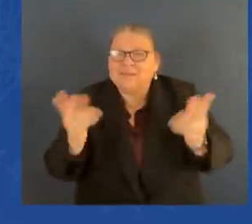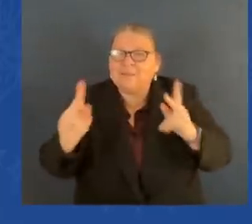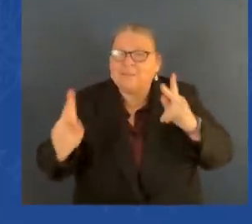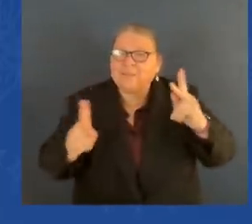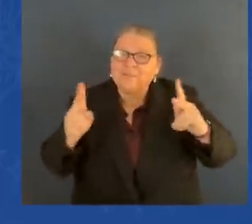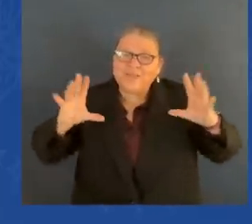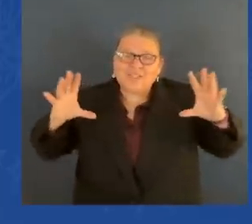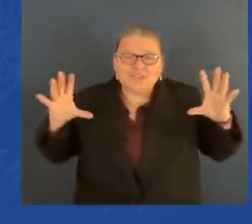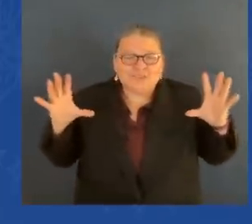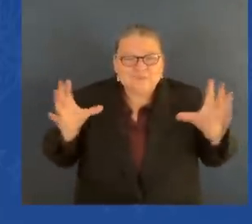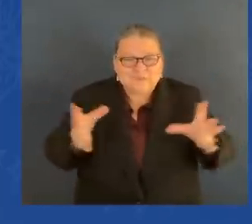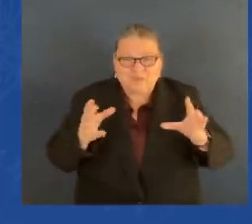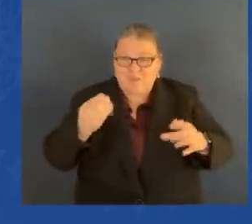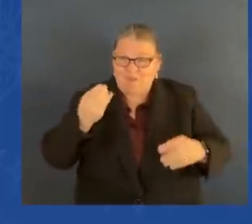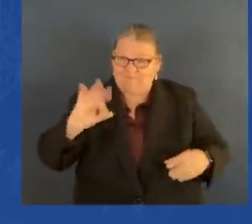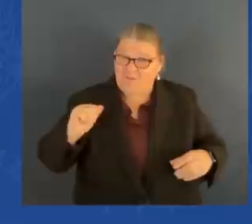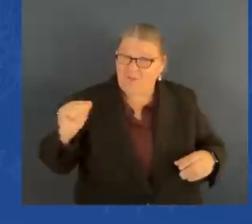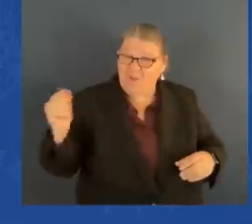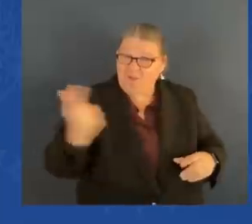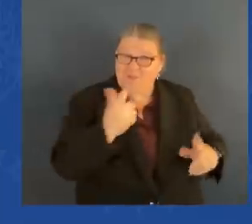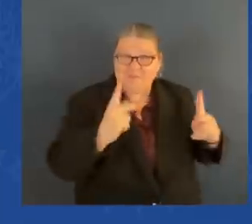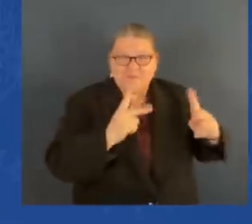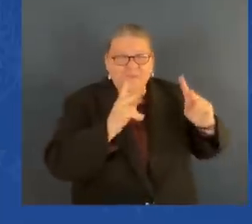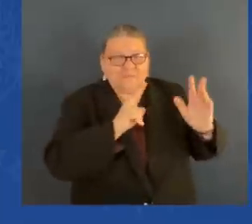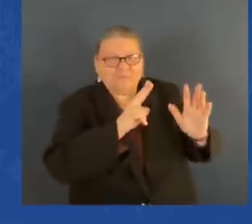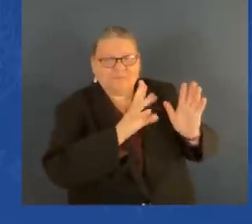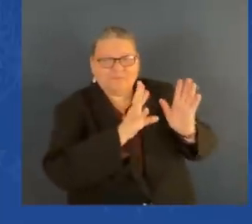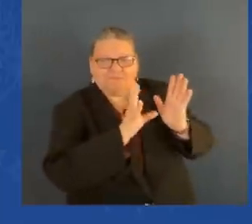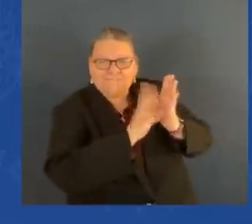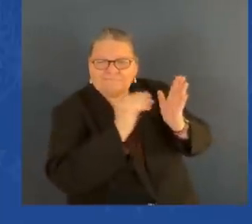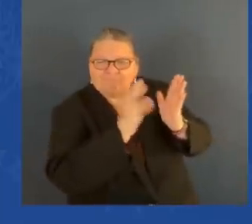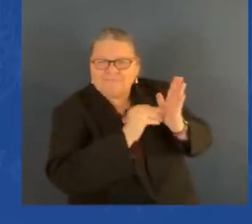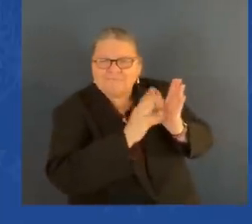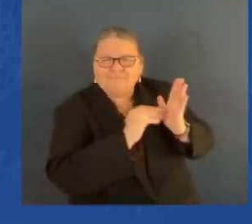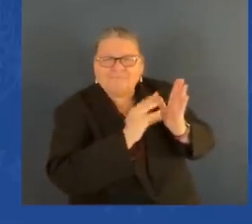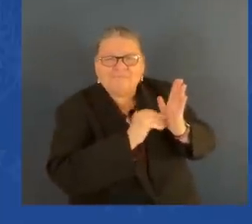nothing, nothing, nothing beyond our reach.